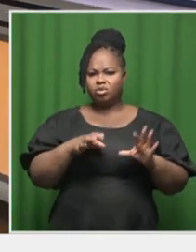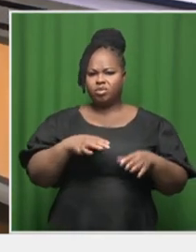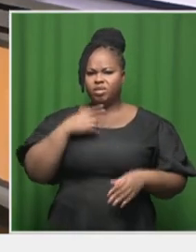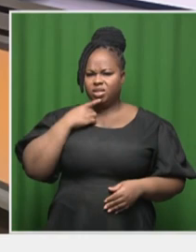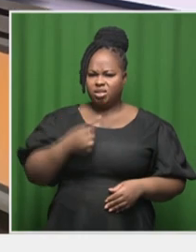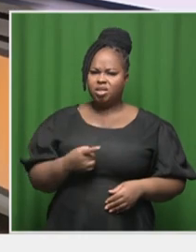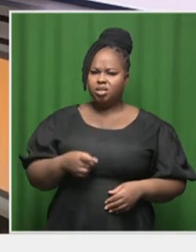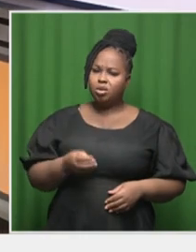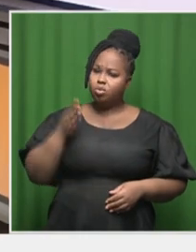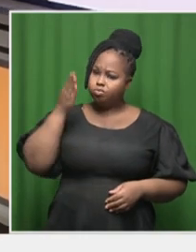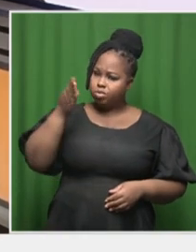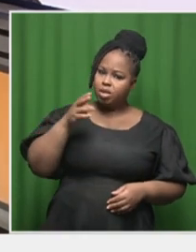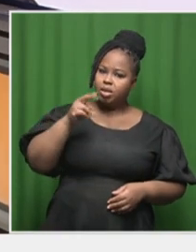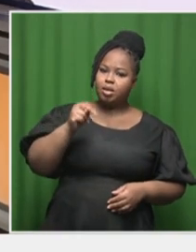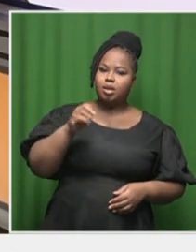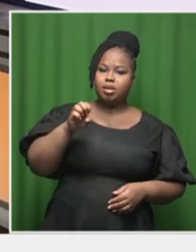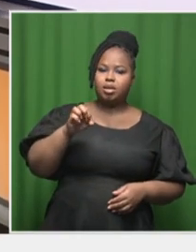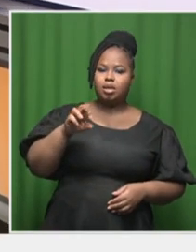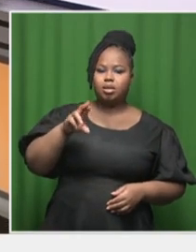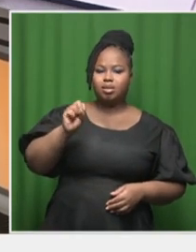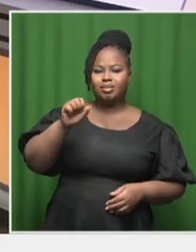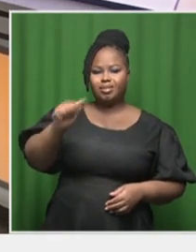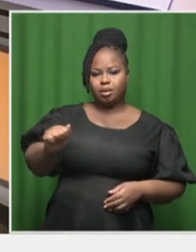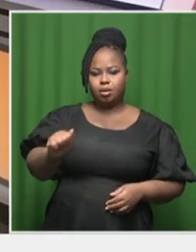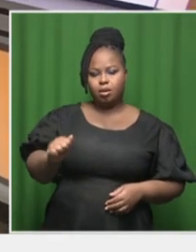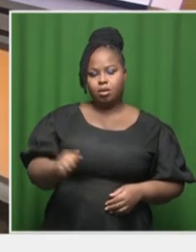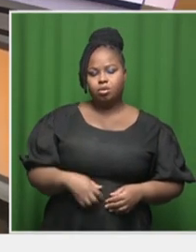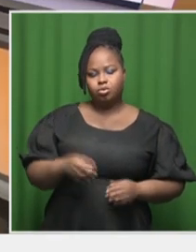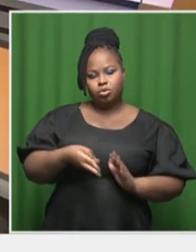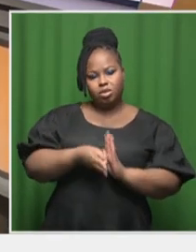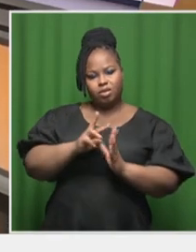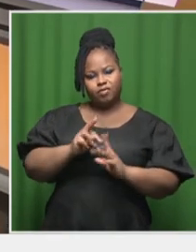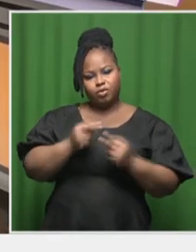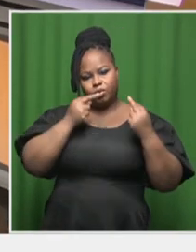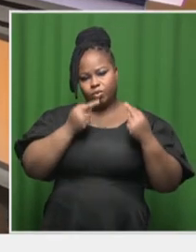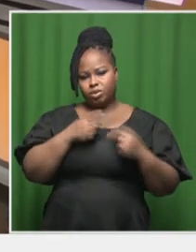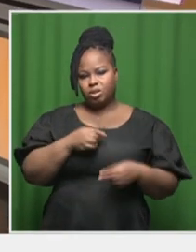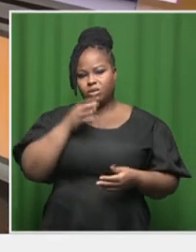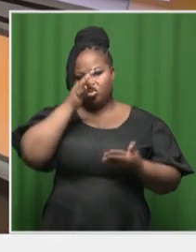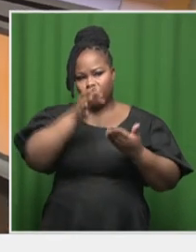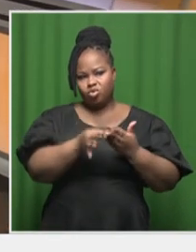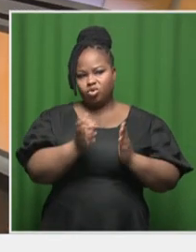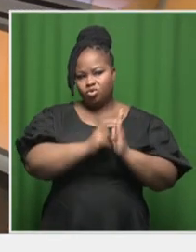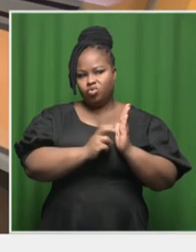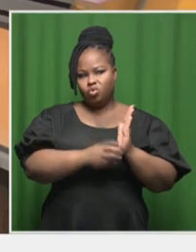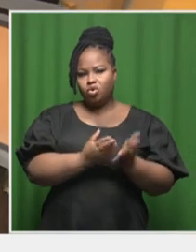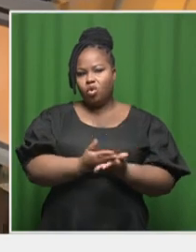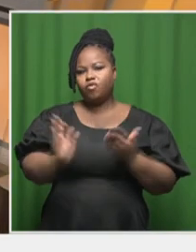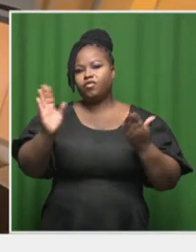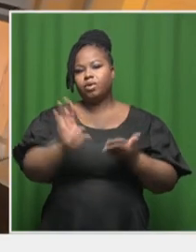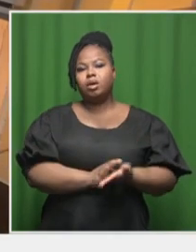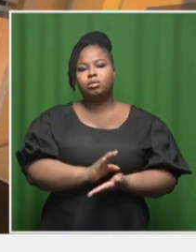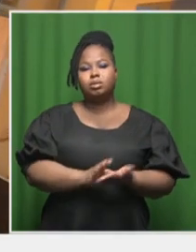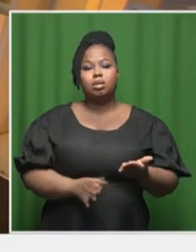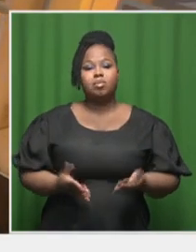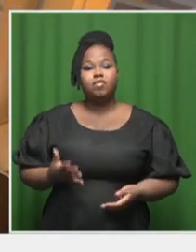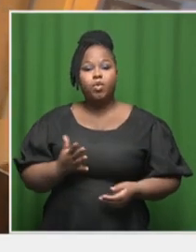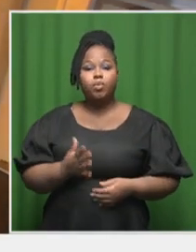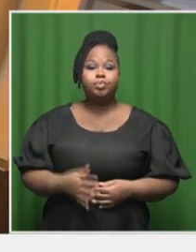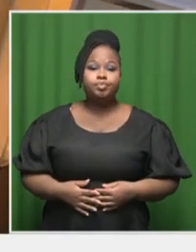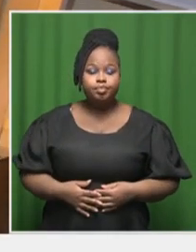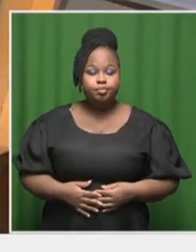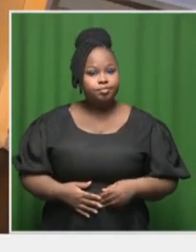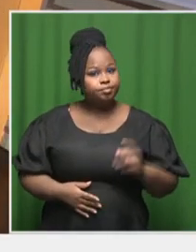to go to NURSA, that's the National Energy Regulator of South Africa, to review and set aside these proposed regulations. Have you